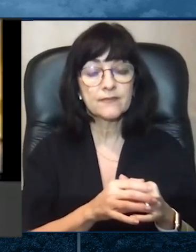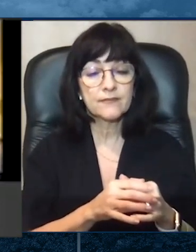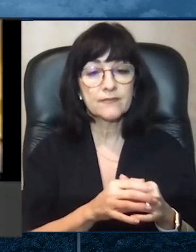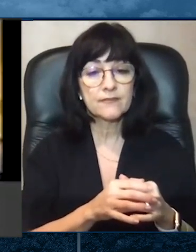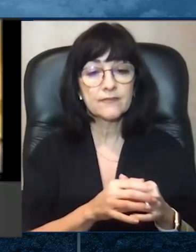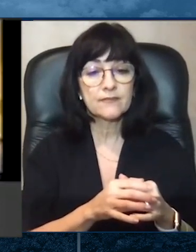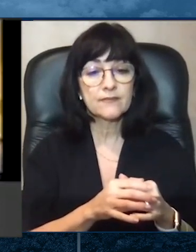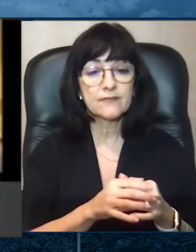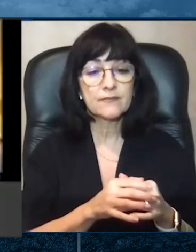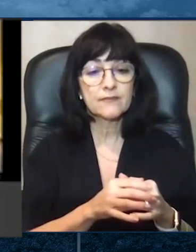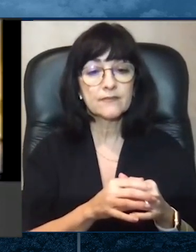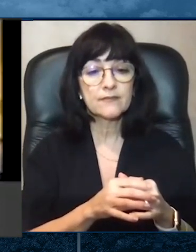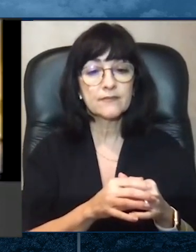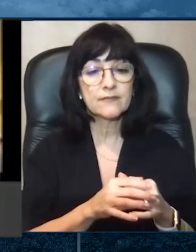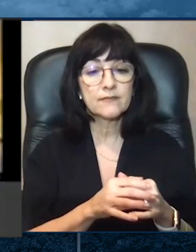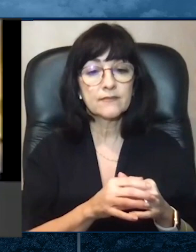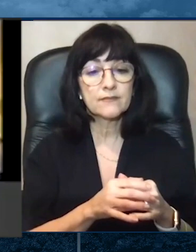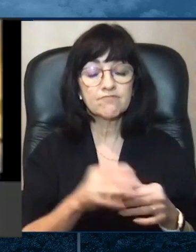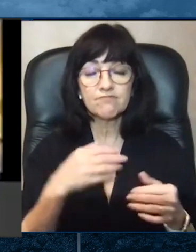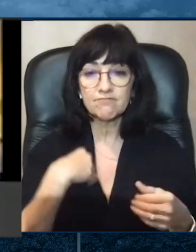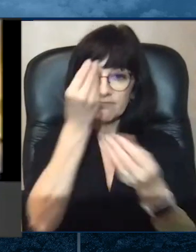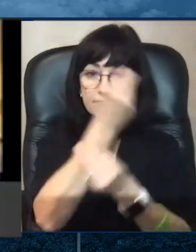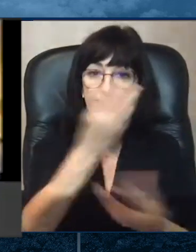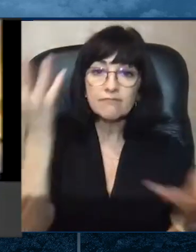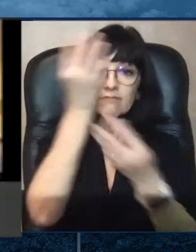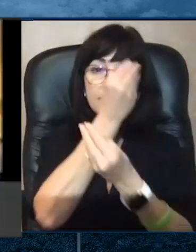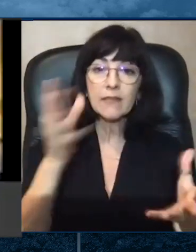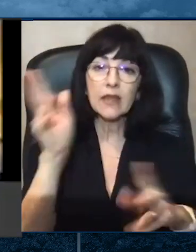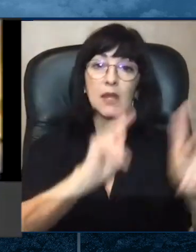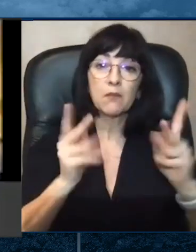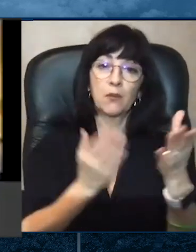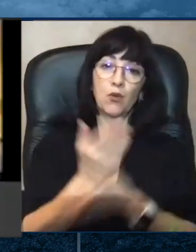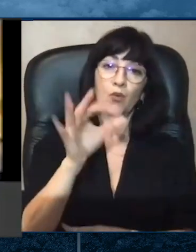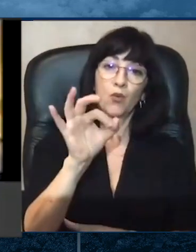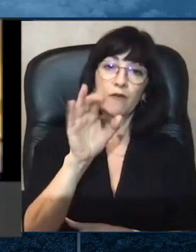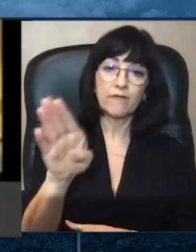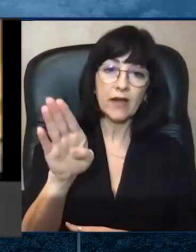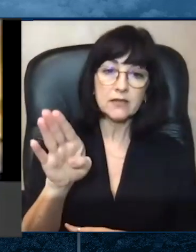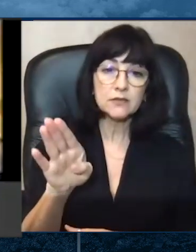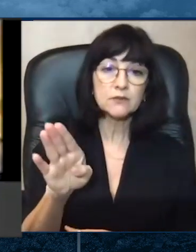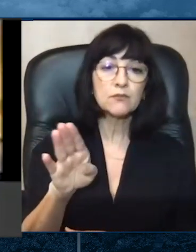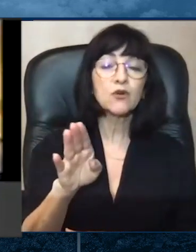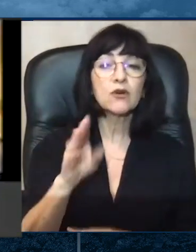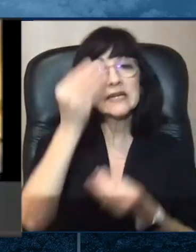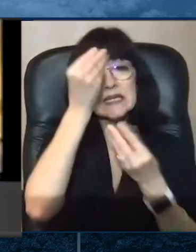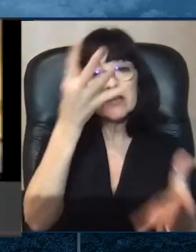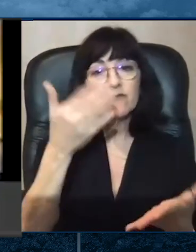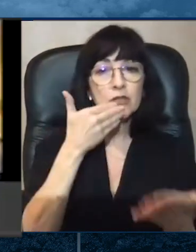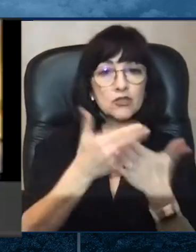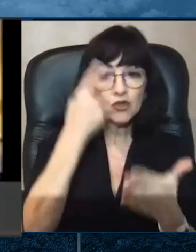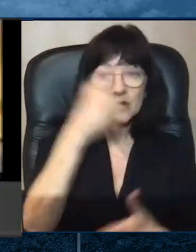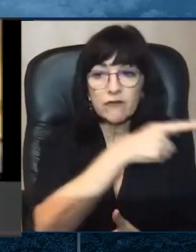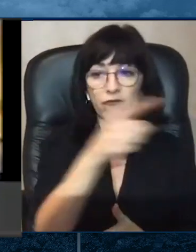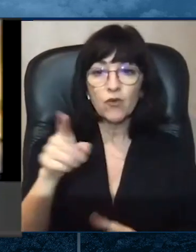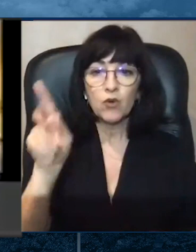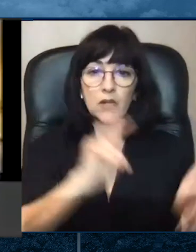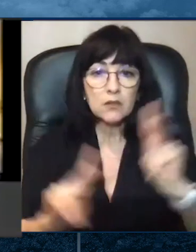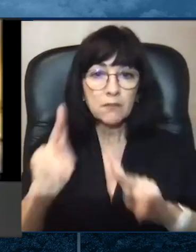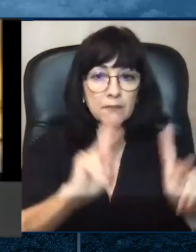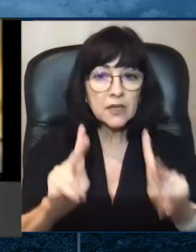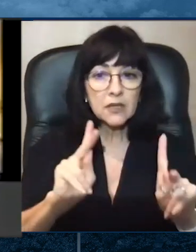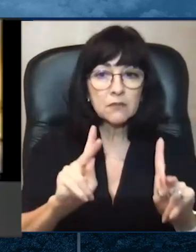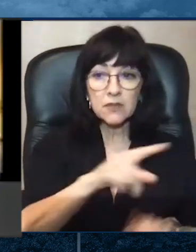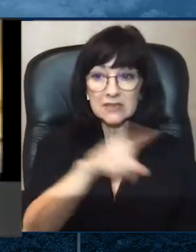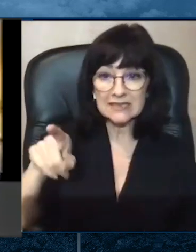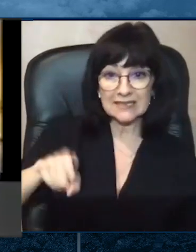educación bilingüe sobre el coronavirus están incluidos en cada caja de alimentos que nosotros